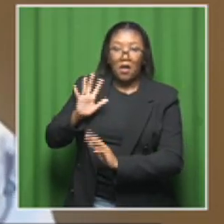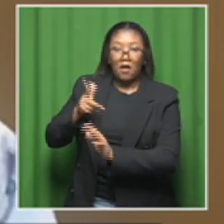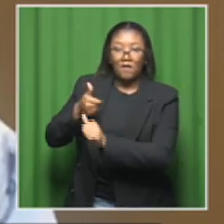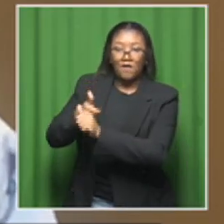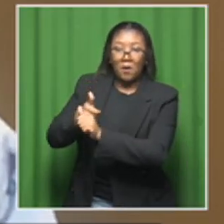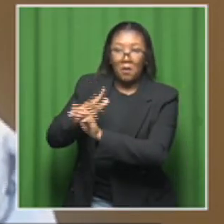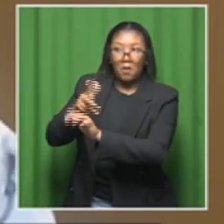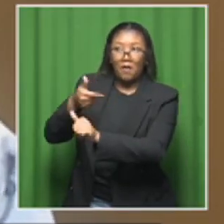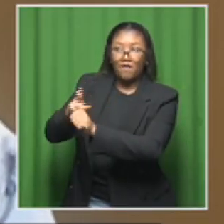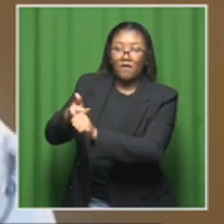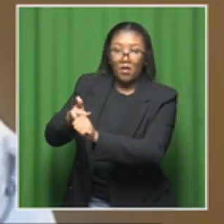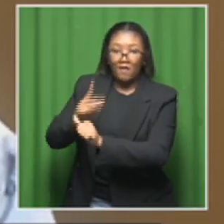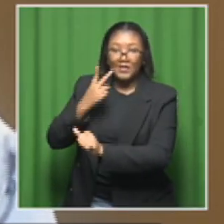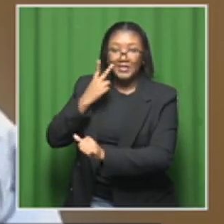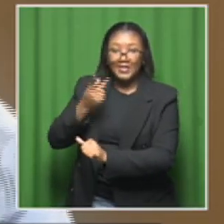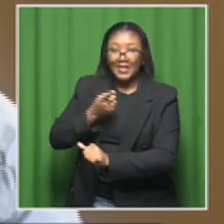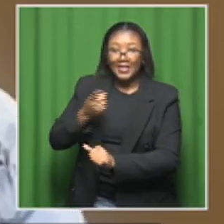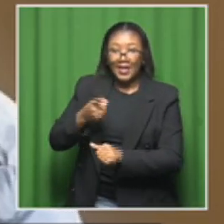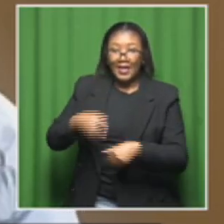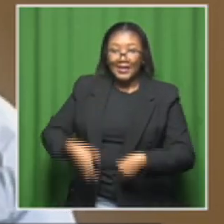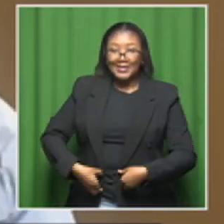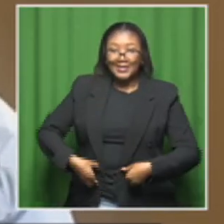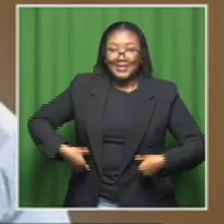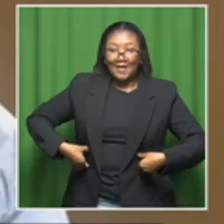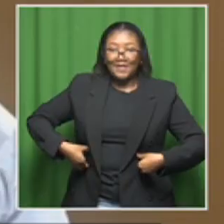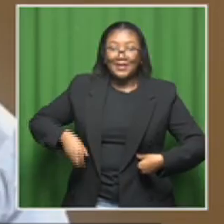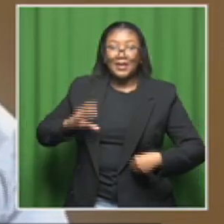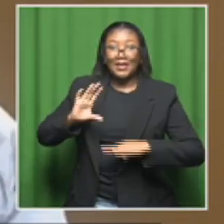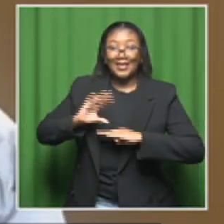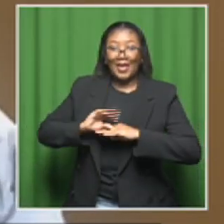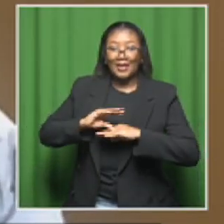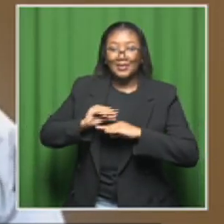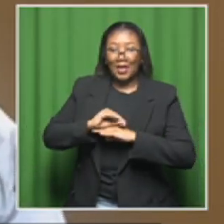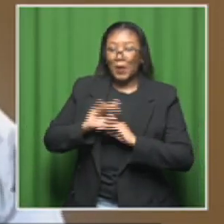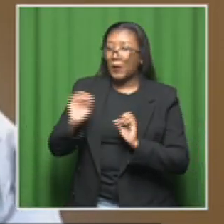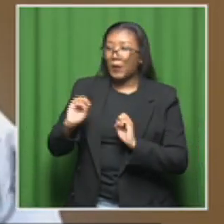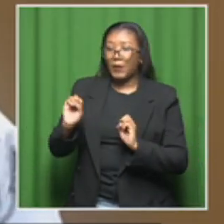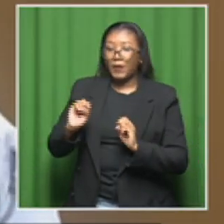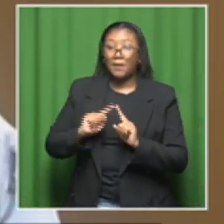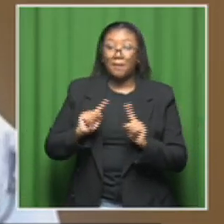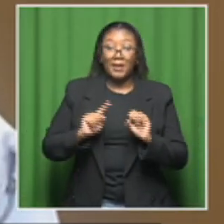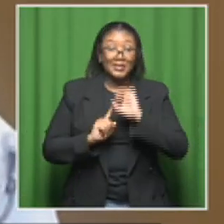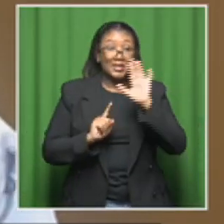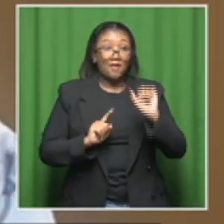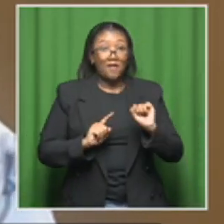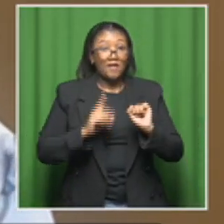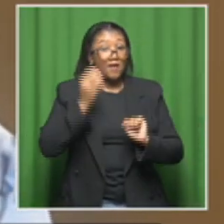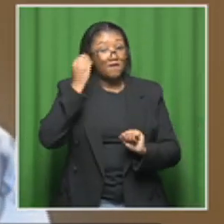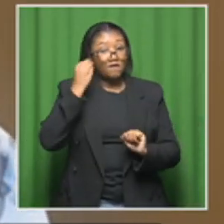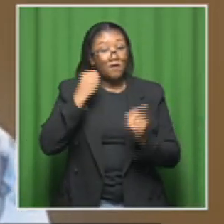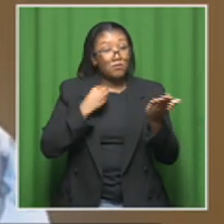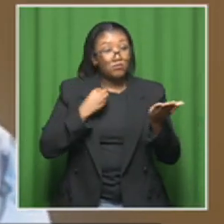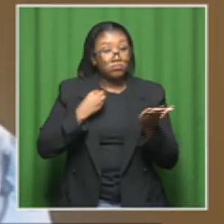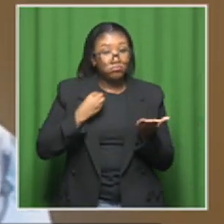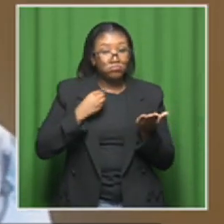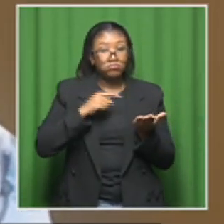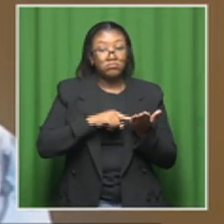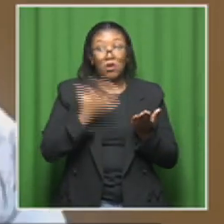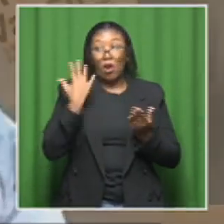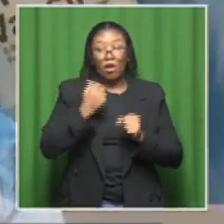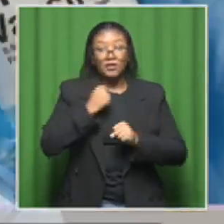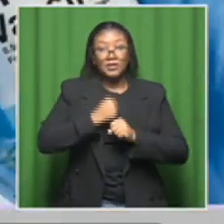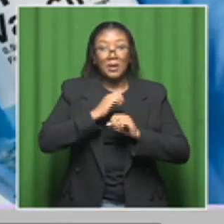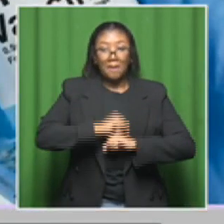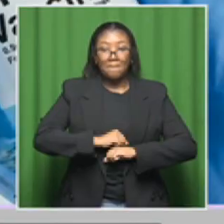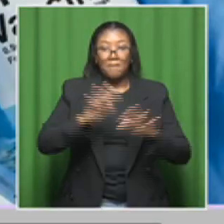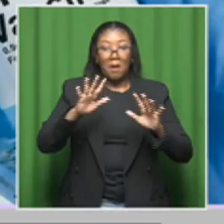lesions of the cervix. We also have some data from South Africa that was published last year that